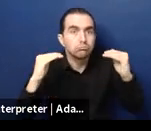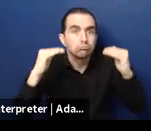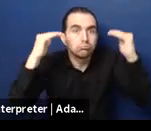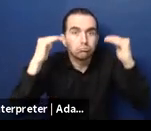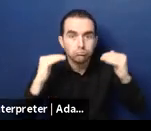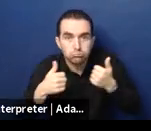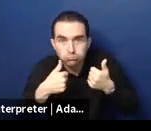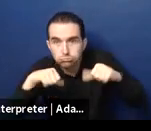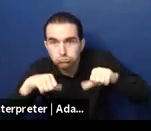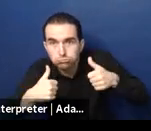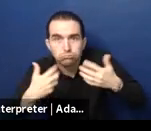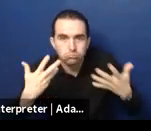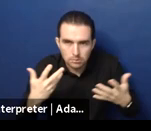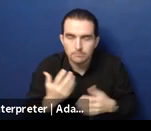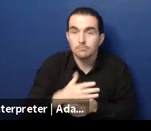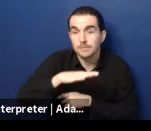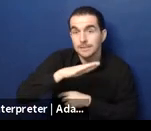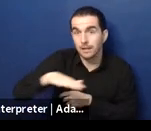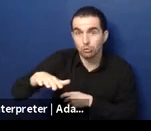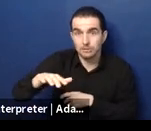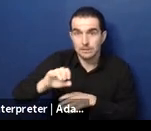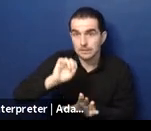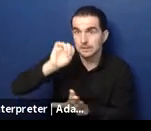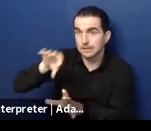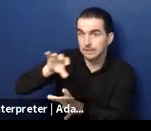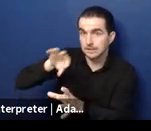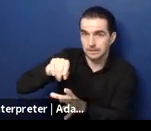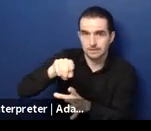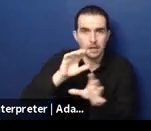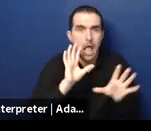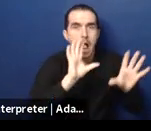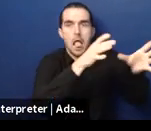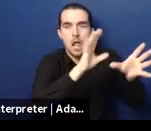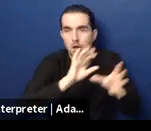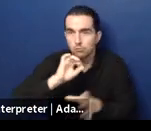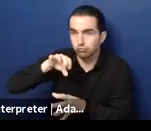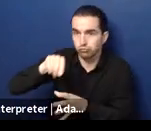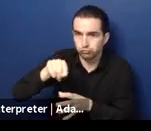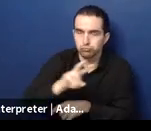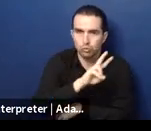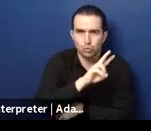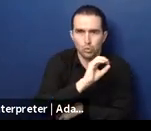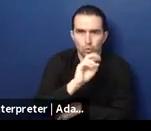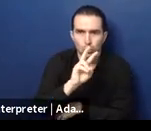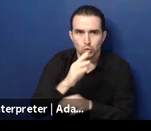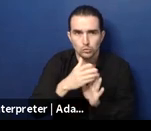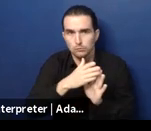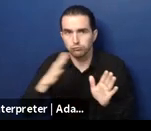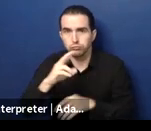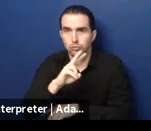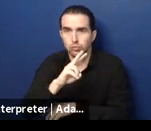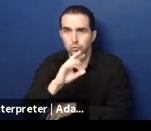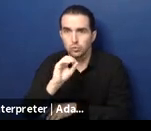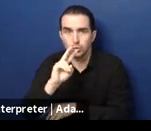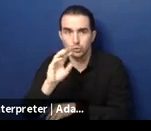quite high as well. And what did they do here? How did they divide that up?